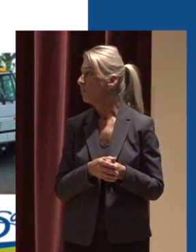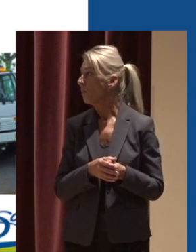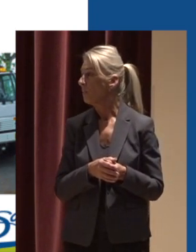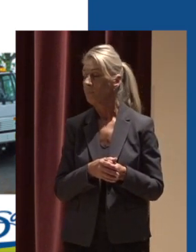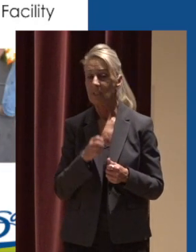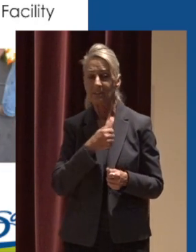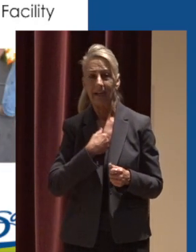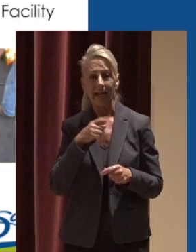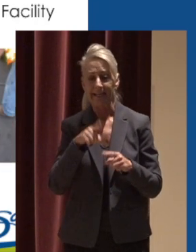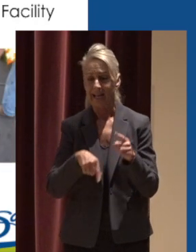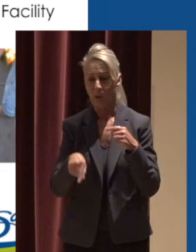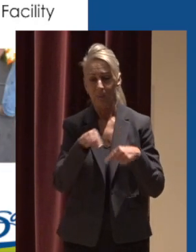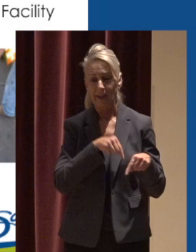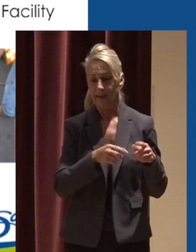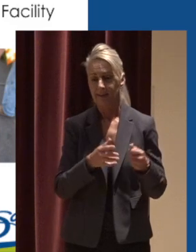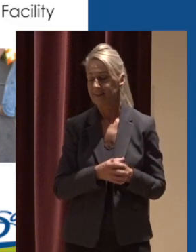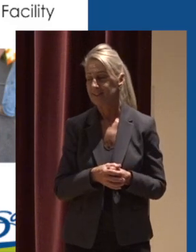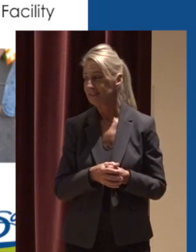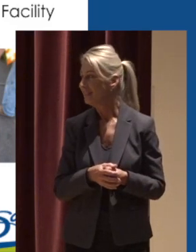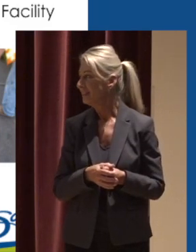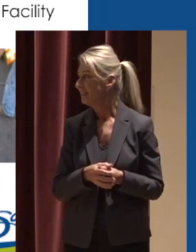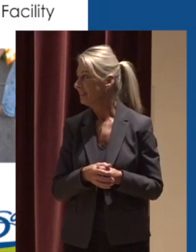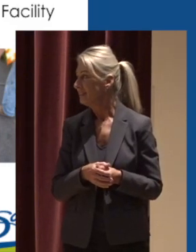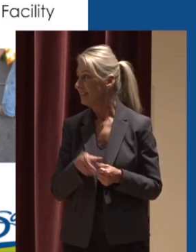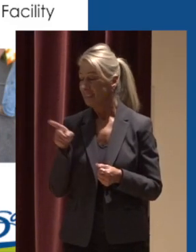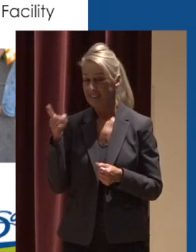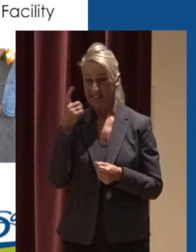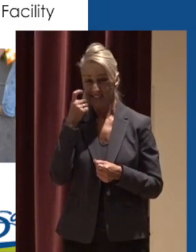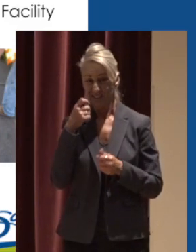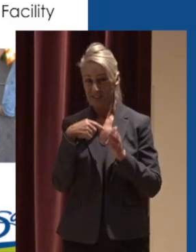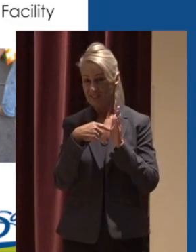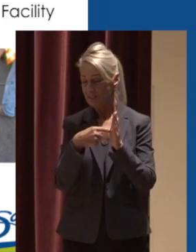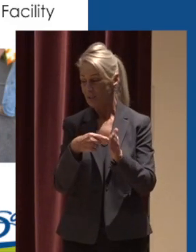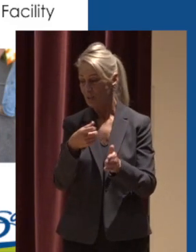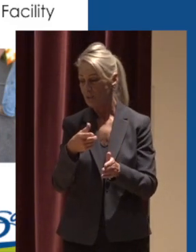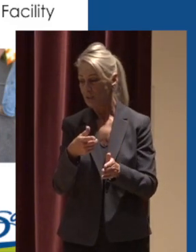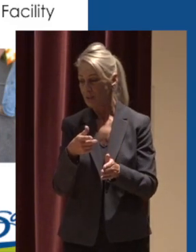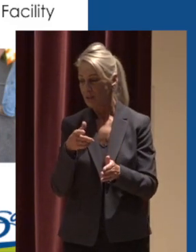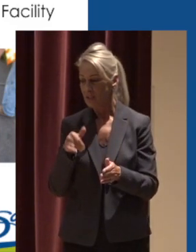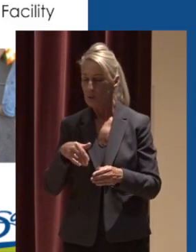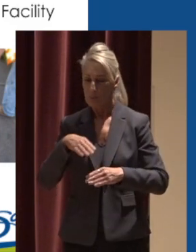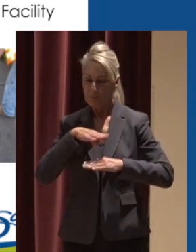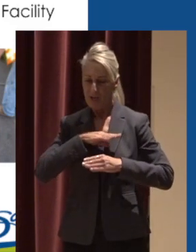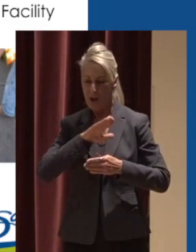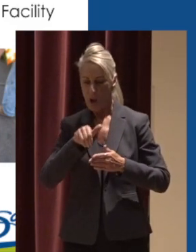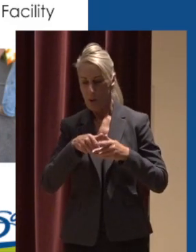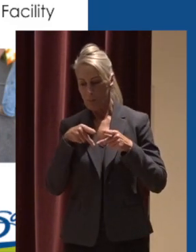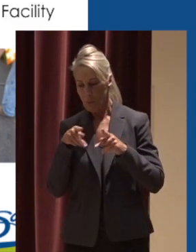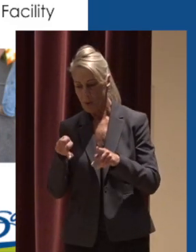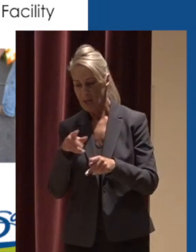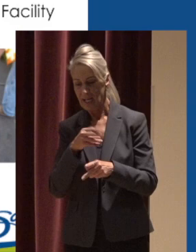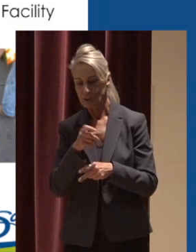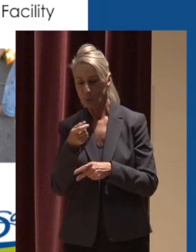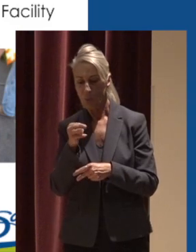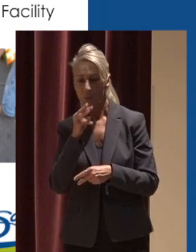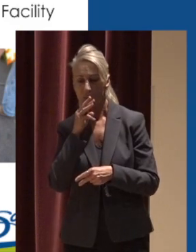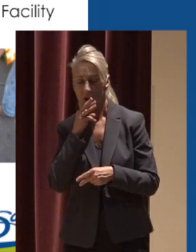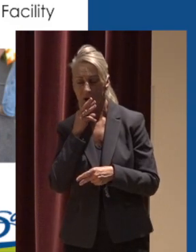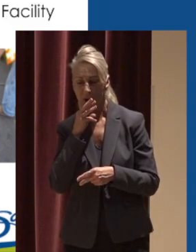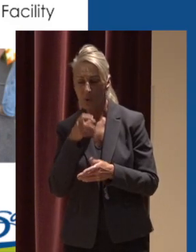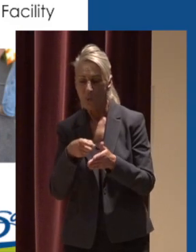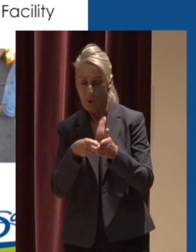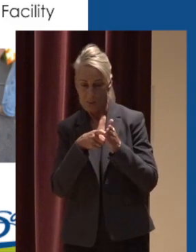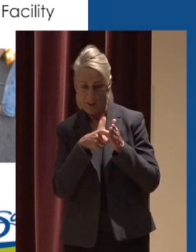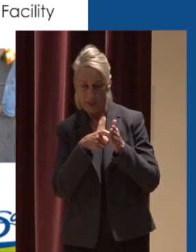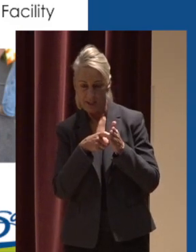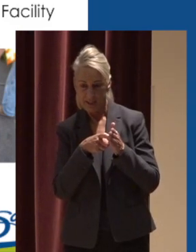sorry I can't go back but the slides I just went over was to meet all of our permit and stormwater monitoring requirements